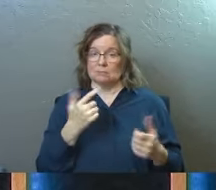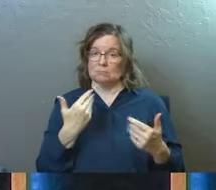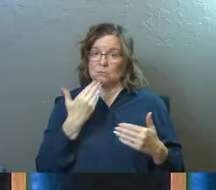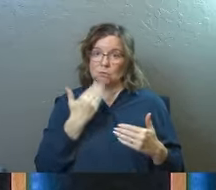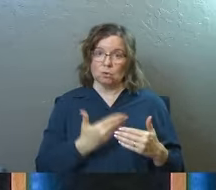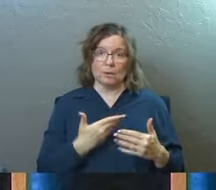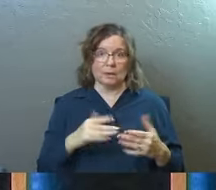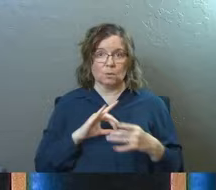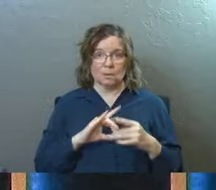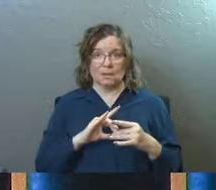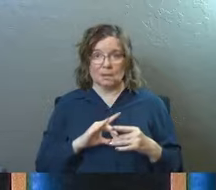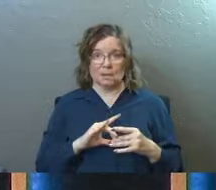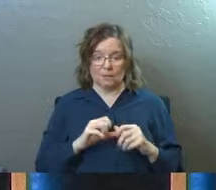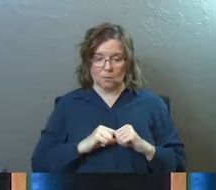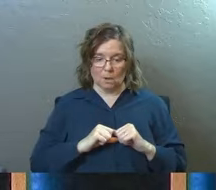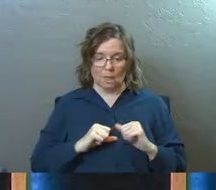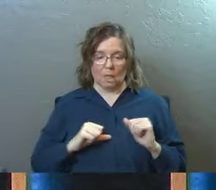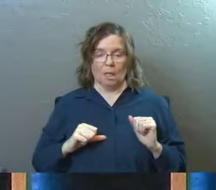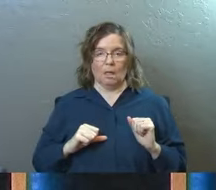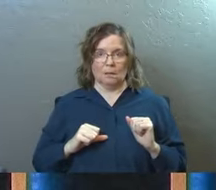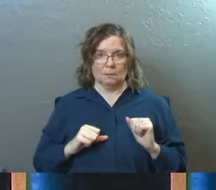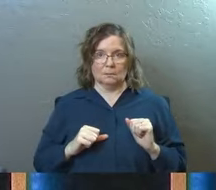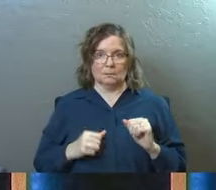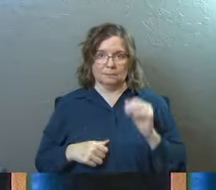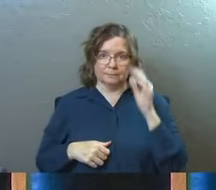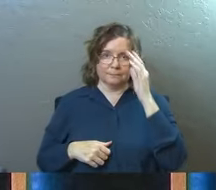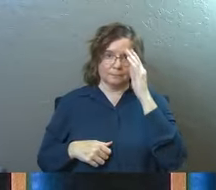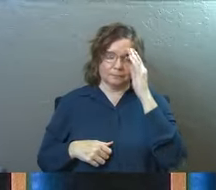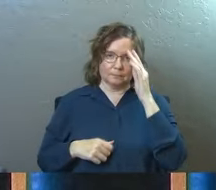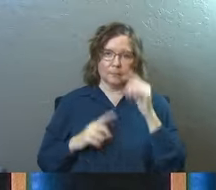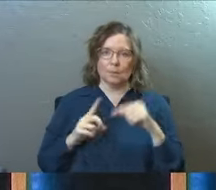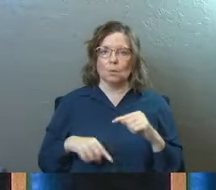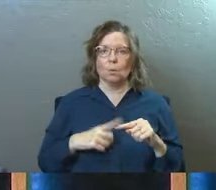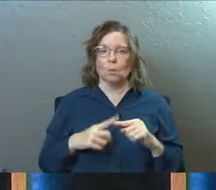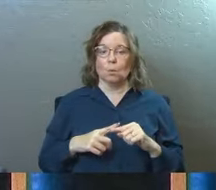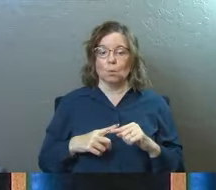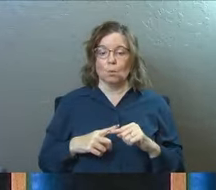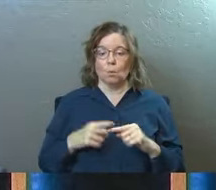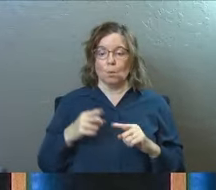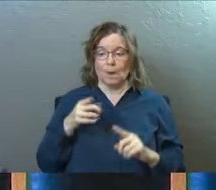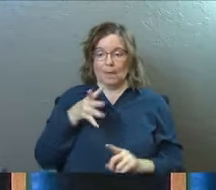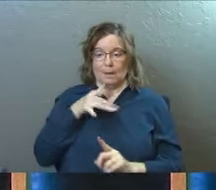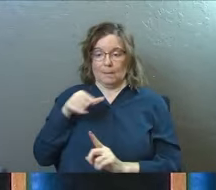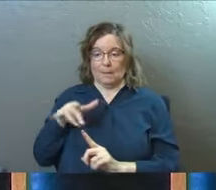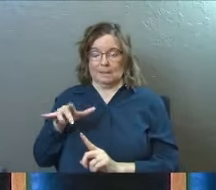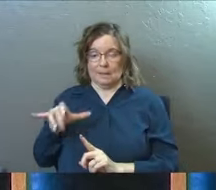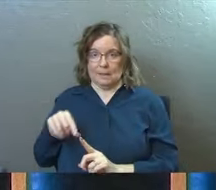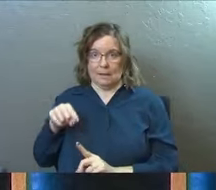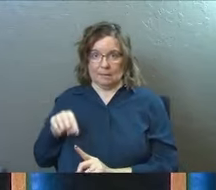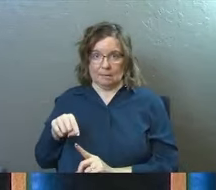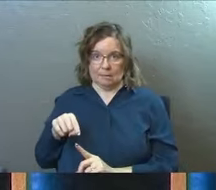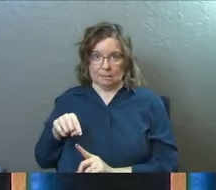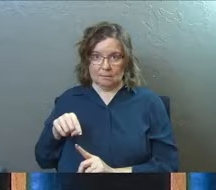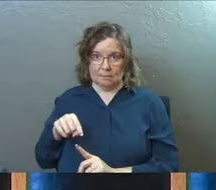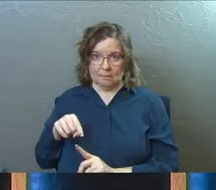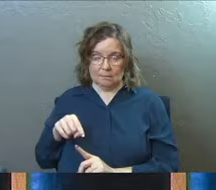relationships if you open yourself up to it. And when she did that, when the mother did that,